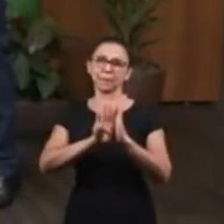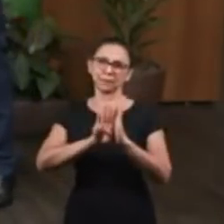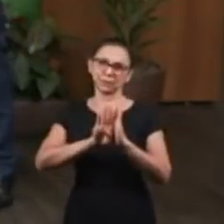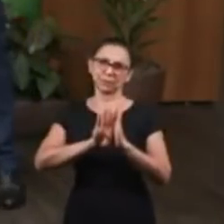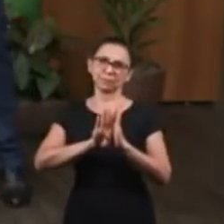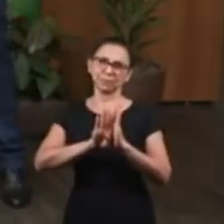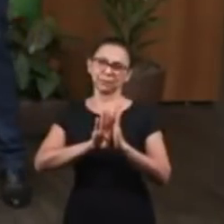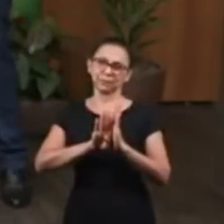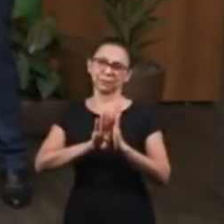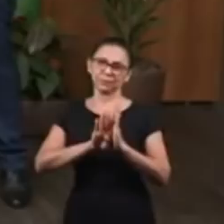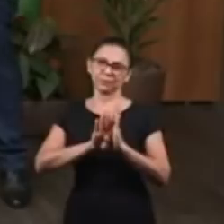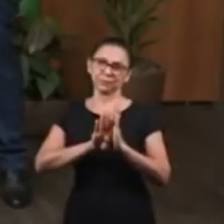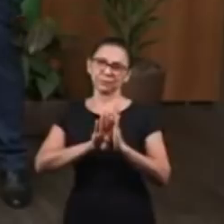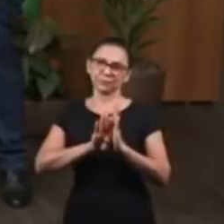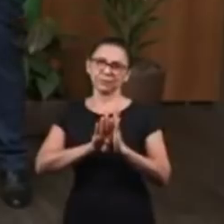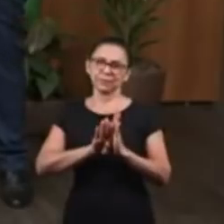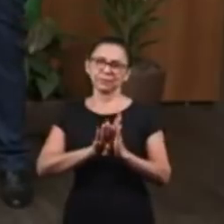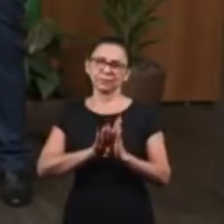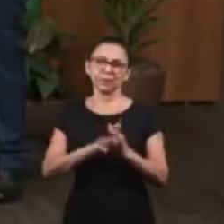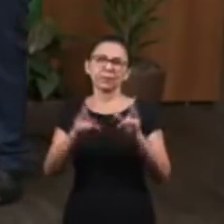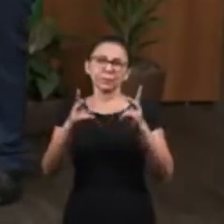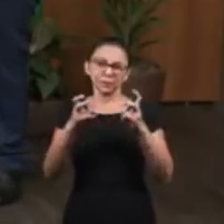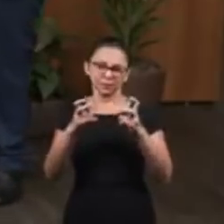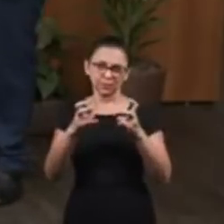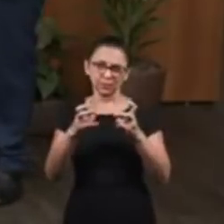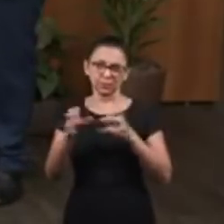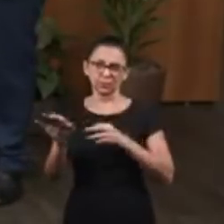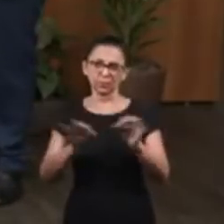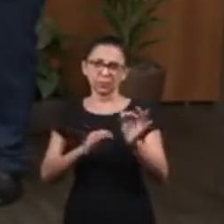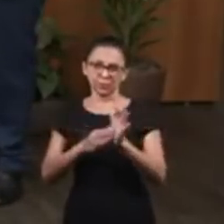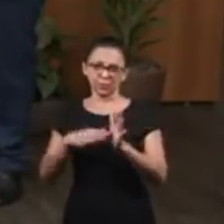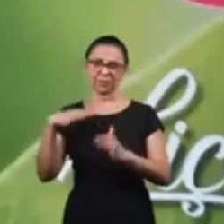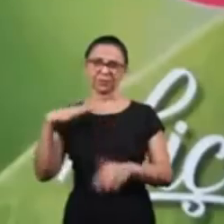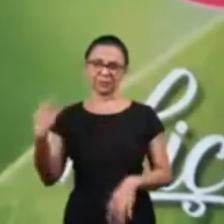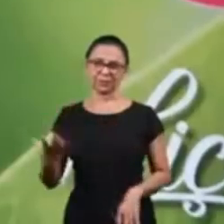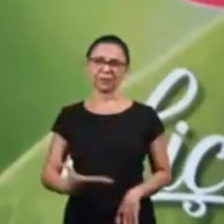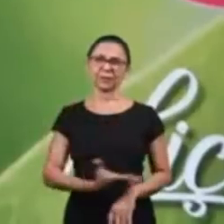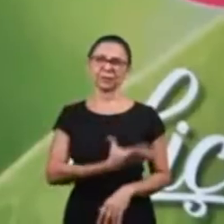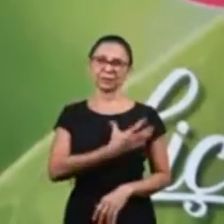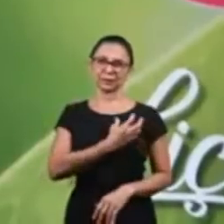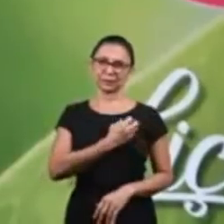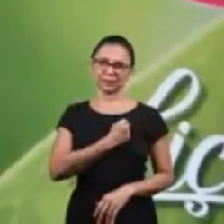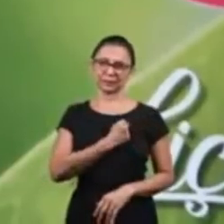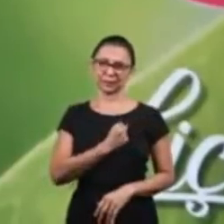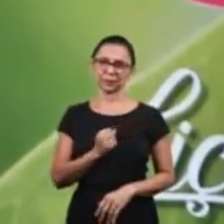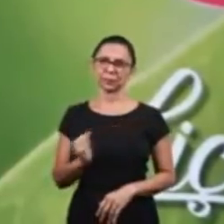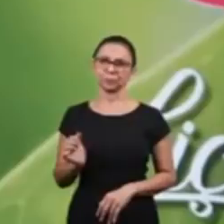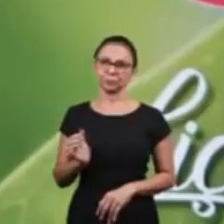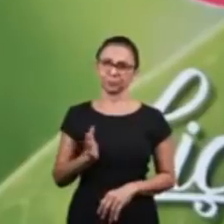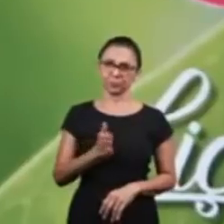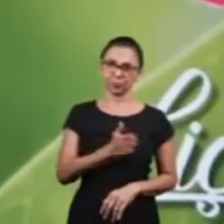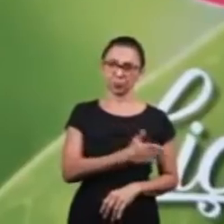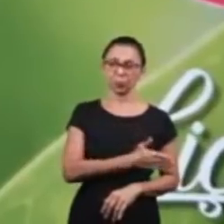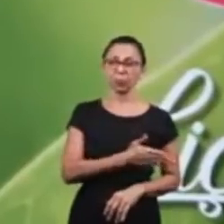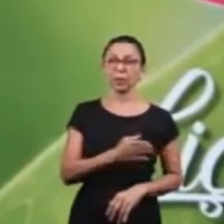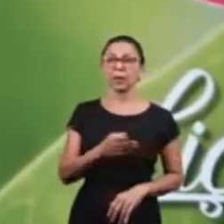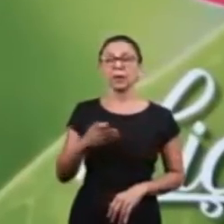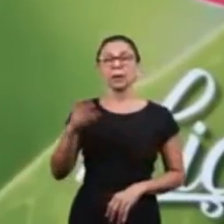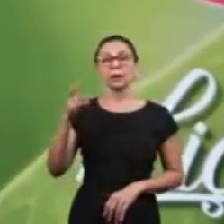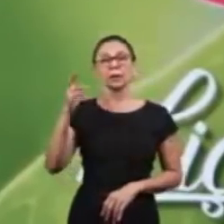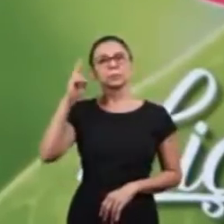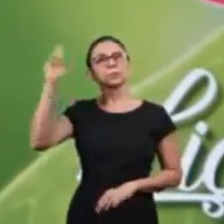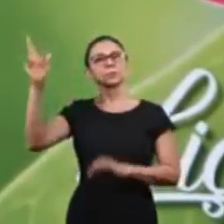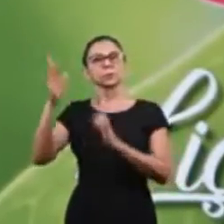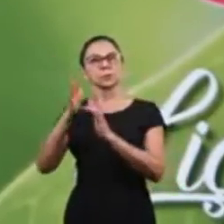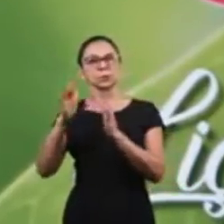happens in the project of salvation. In order for Jesus to reveal himself to